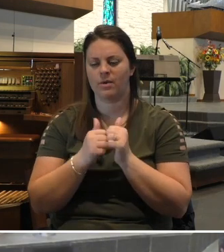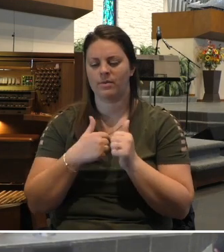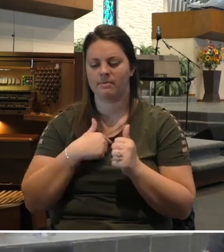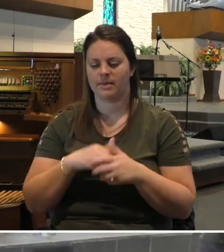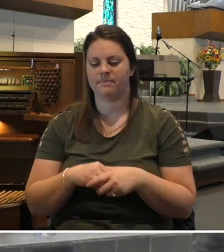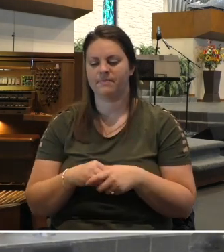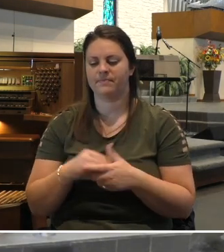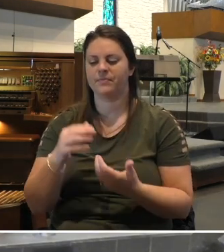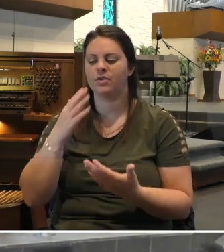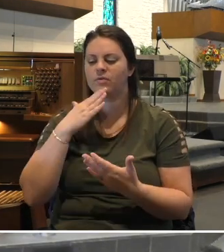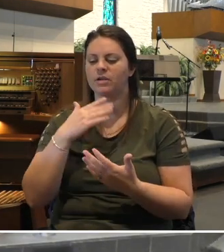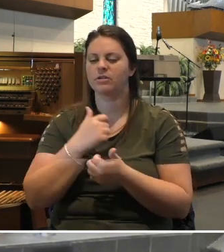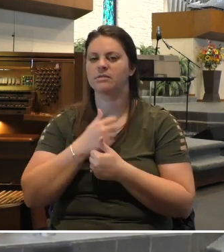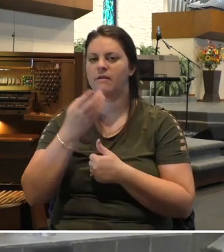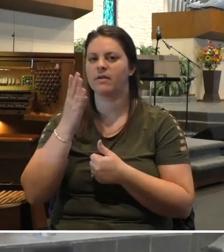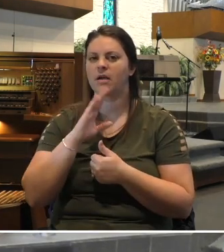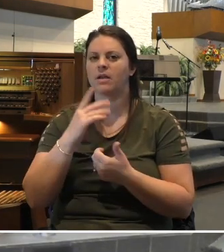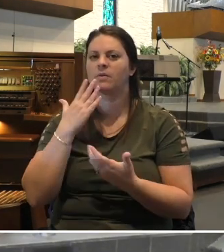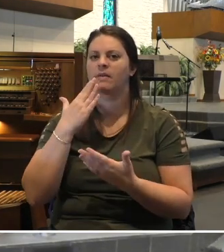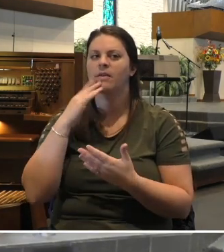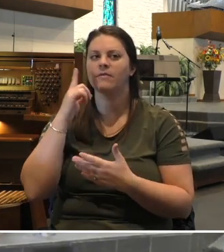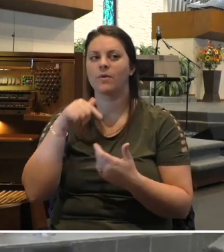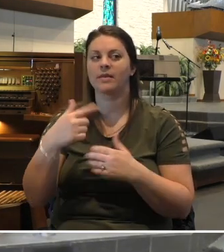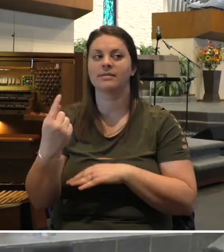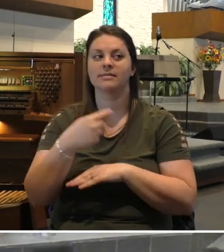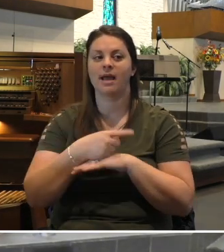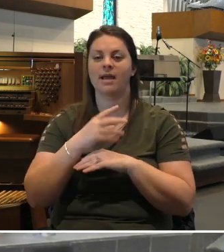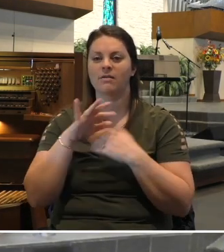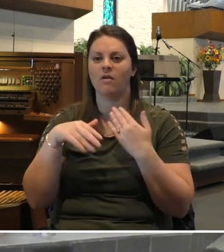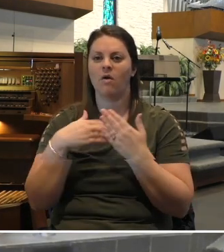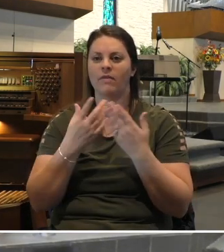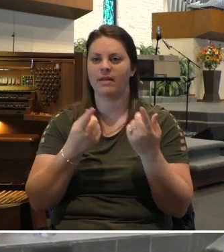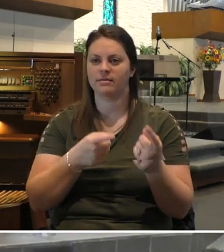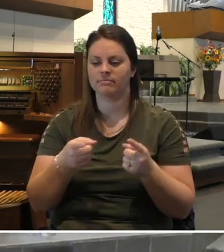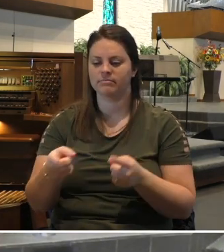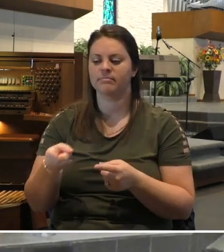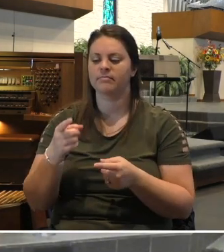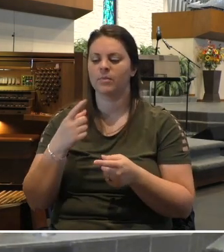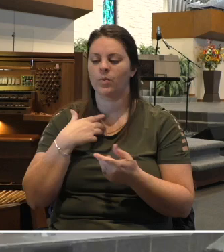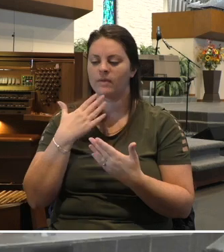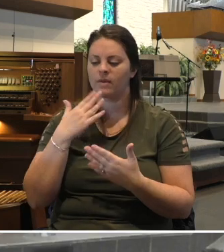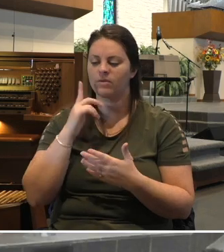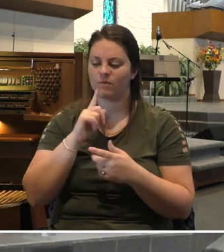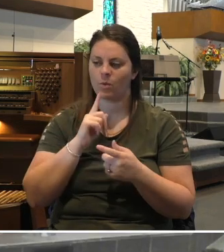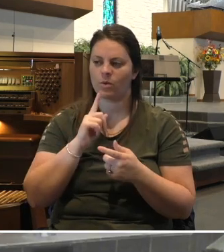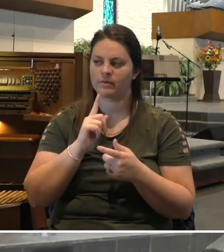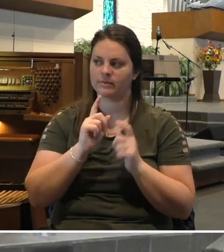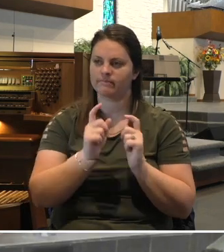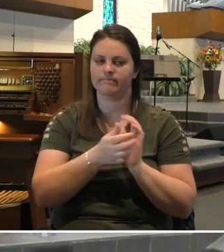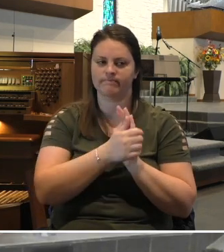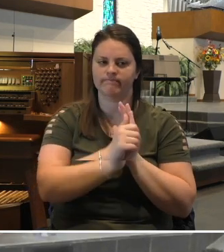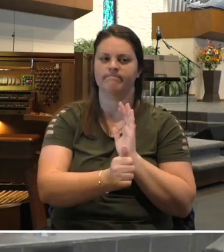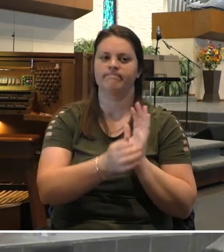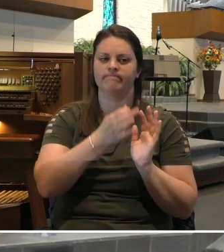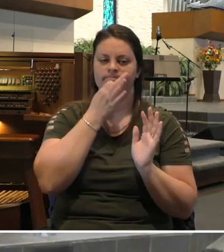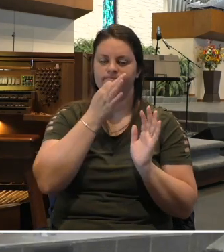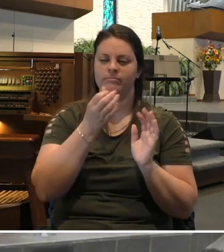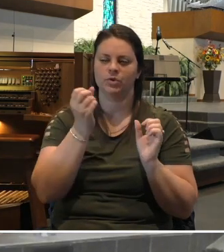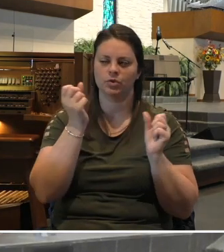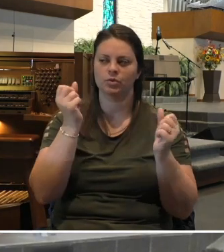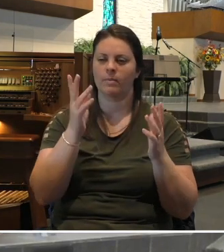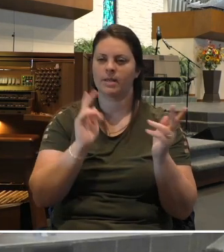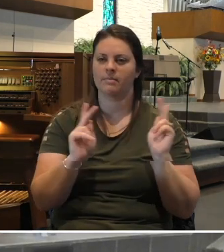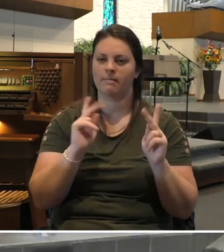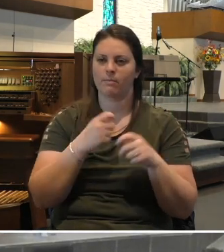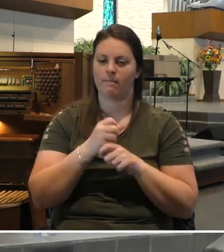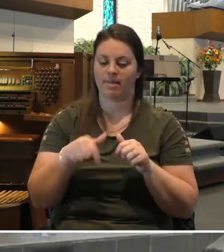Gracious and loving God, we thank you for this day and all that it has held. We thank you for the giftedness of so many who made this day possible and